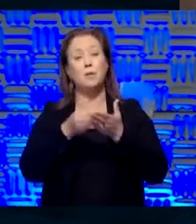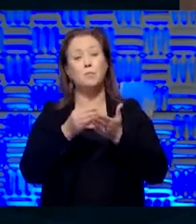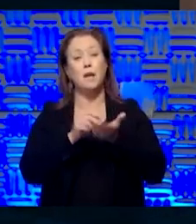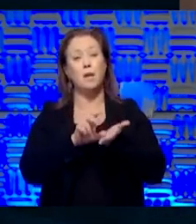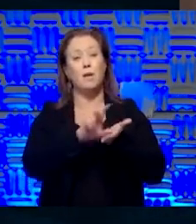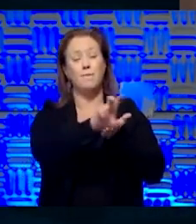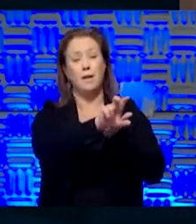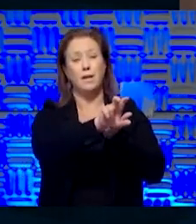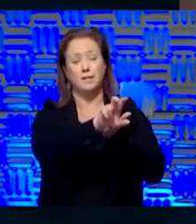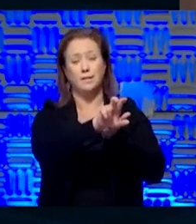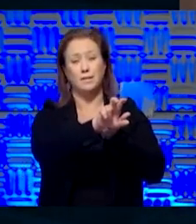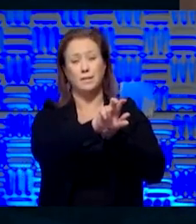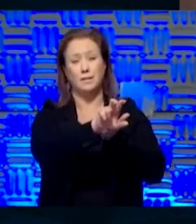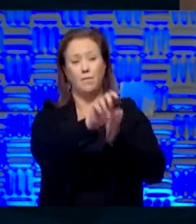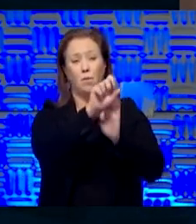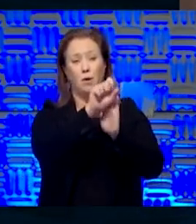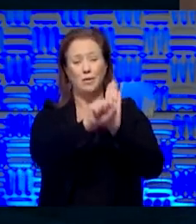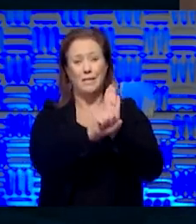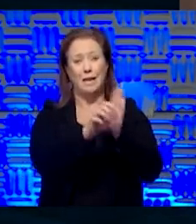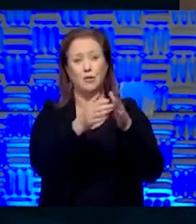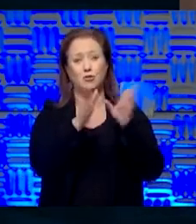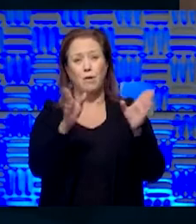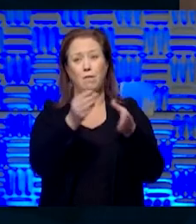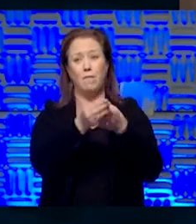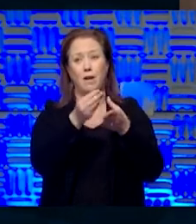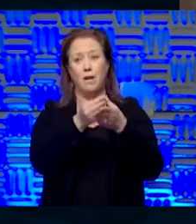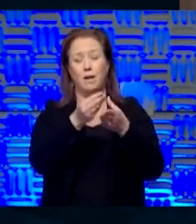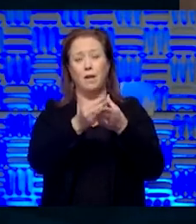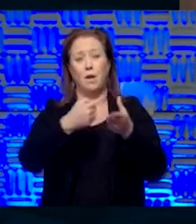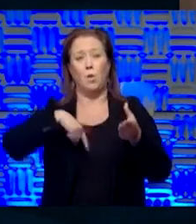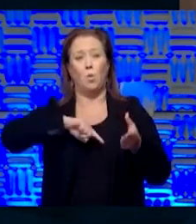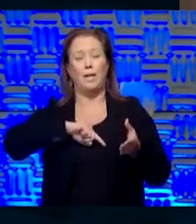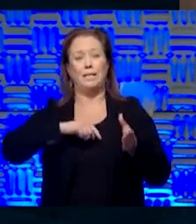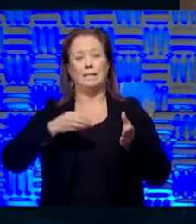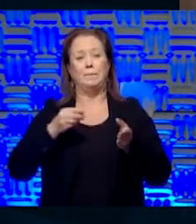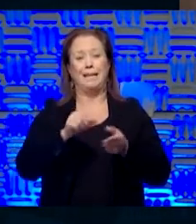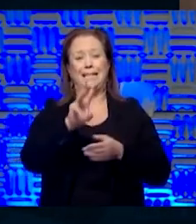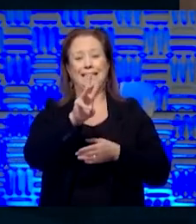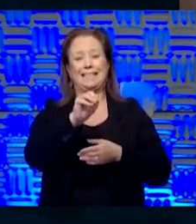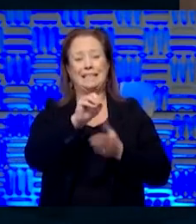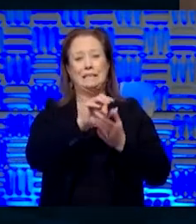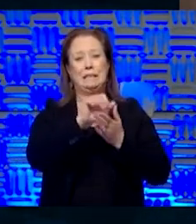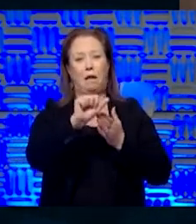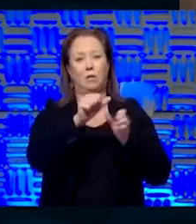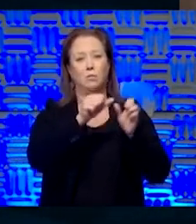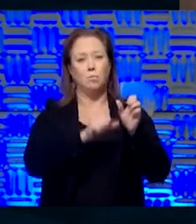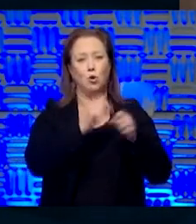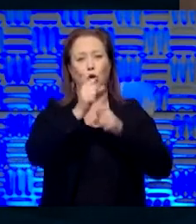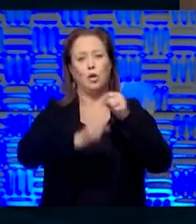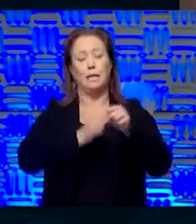invest out of our state general fund. We spend $60 per year per